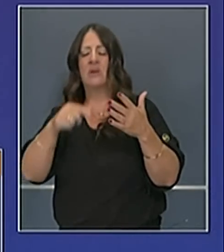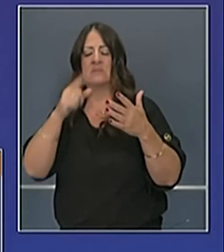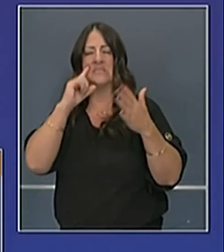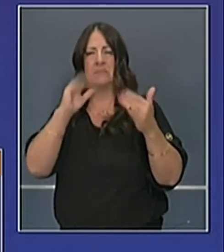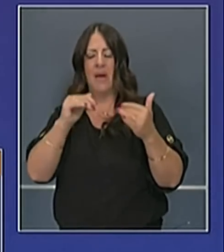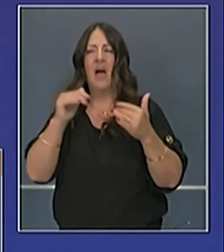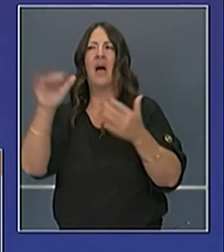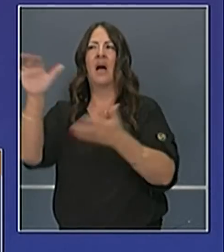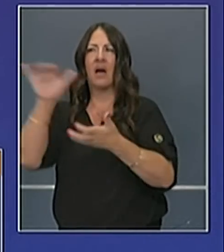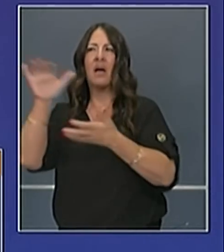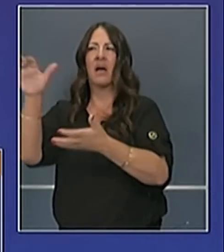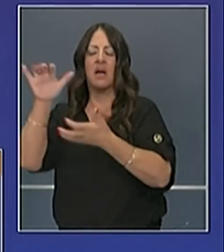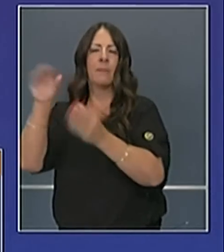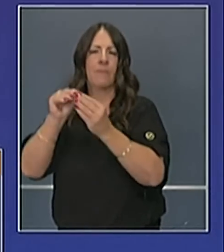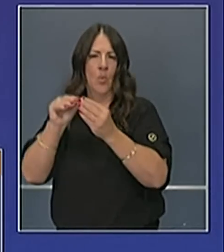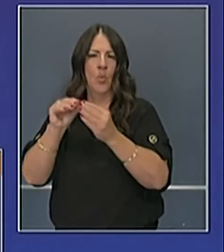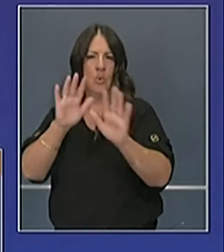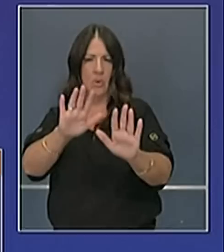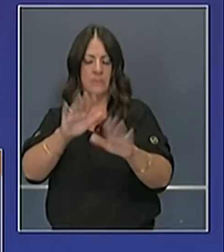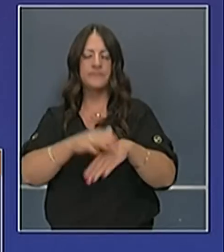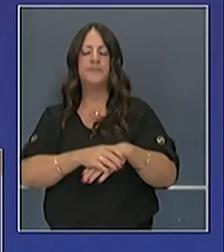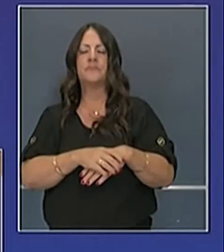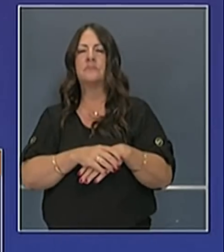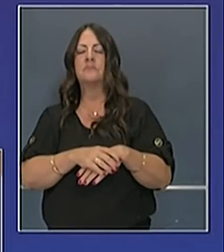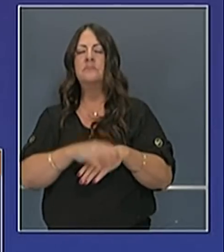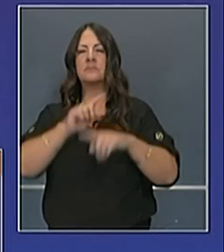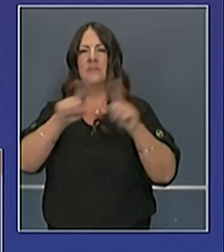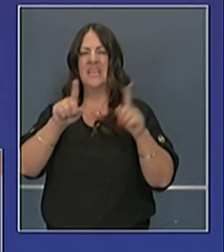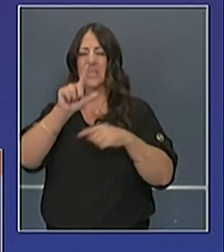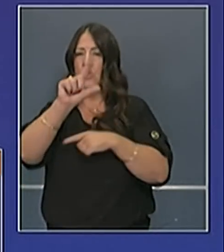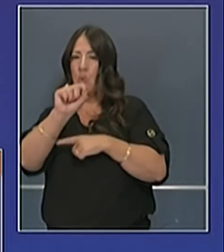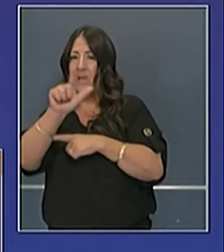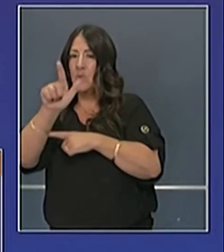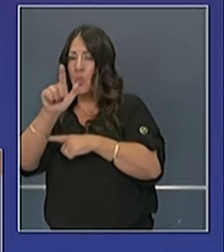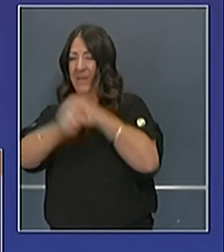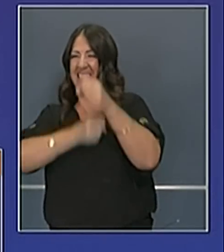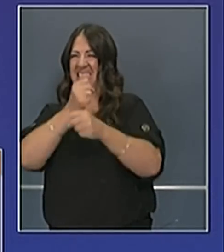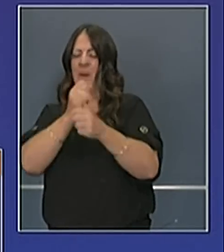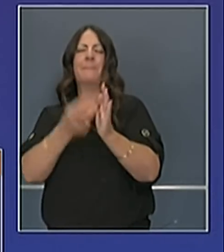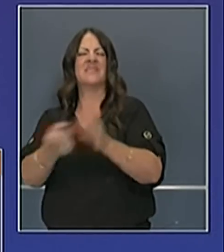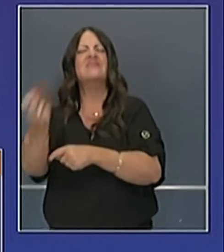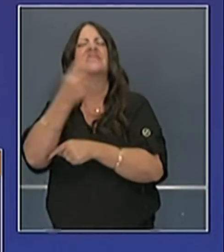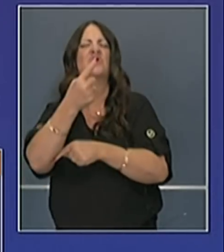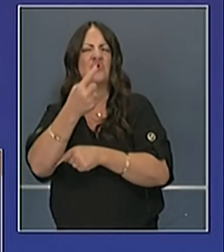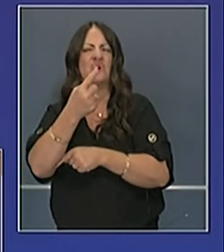looking at Q3 of 2021. But it's 2021 for, as they say, you and me.